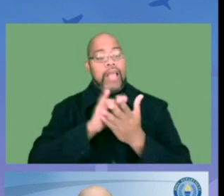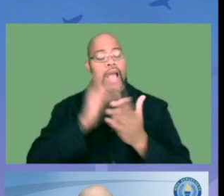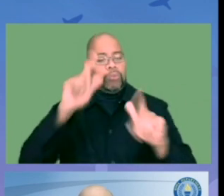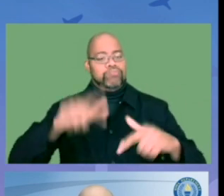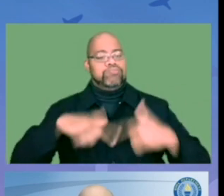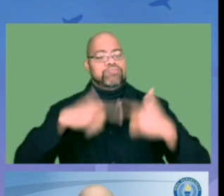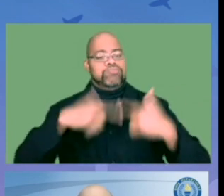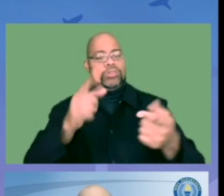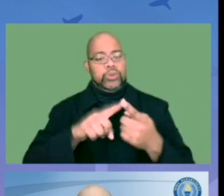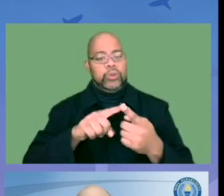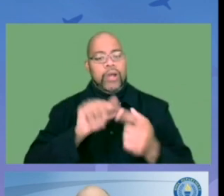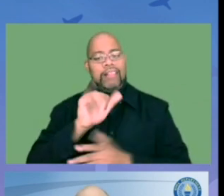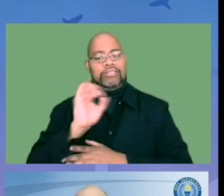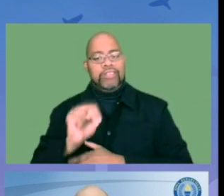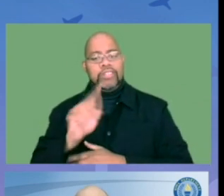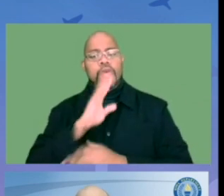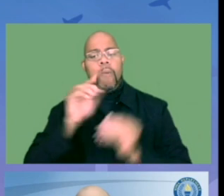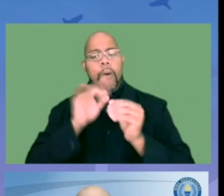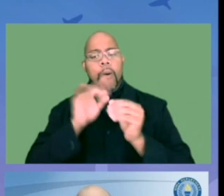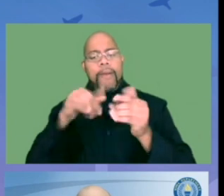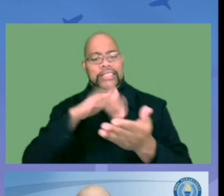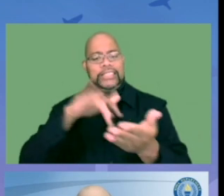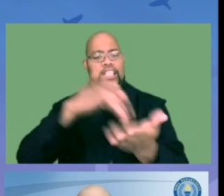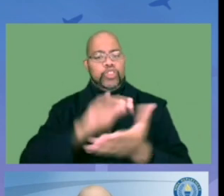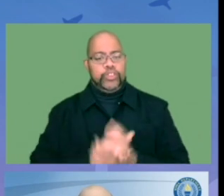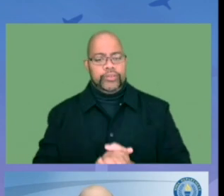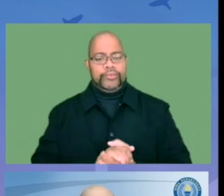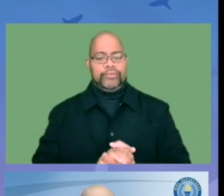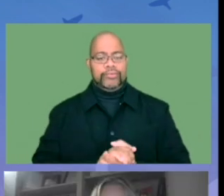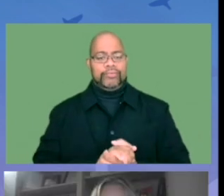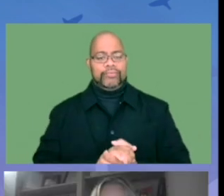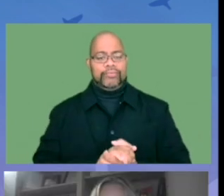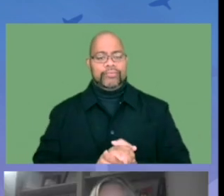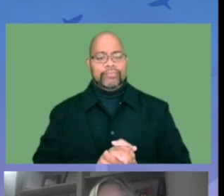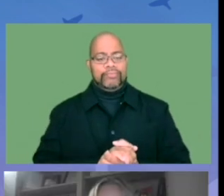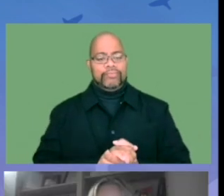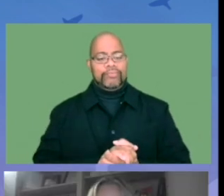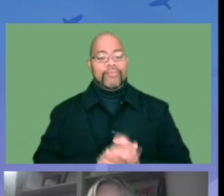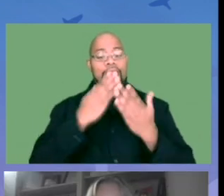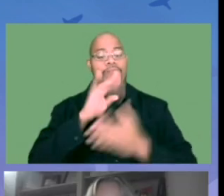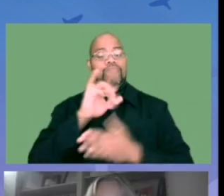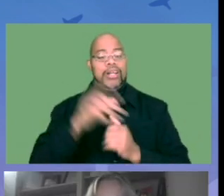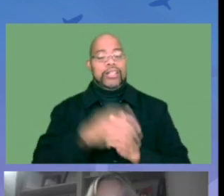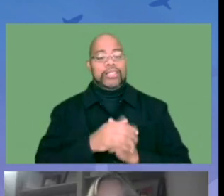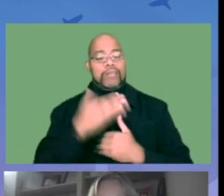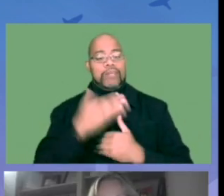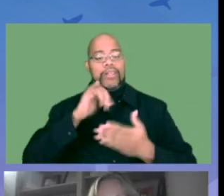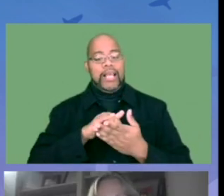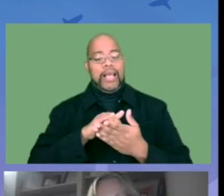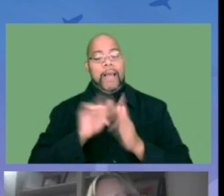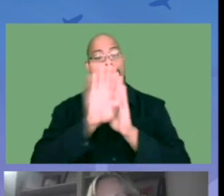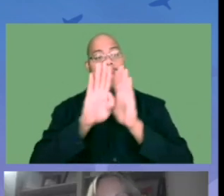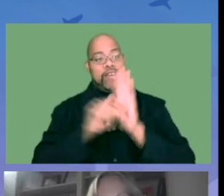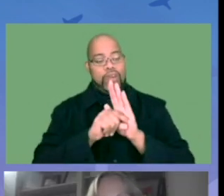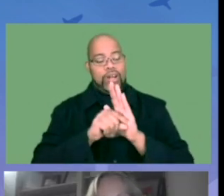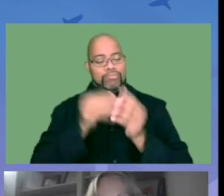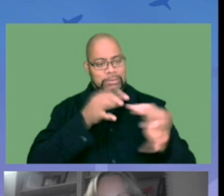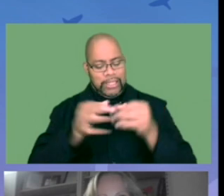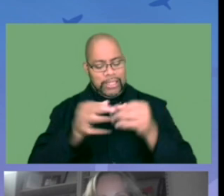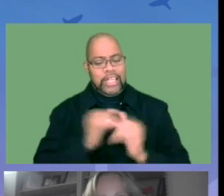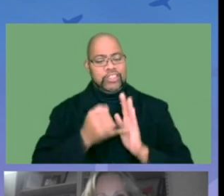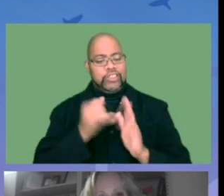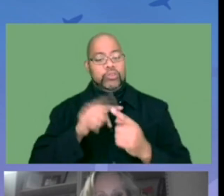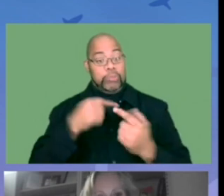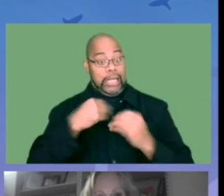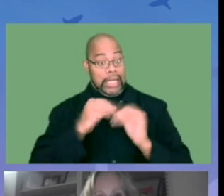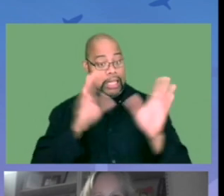our students. So with that, I'm going to turn it over to Allison to talk more about the center. Yeah. Thanks, Brad. I appreciate that background.